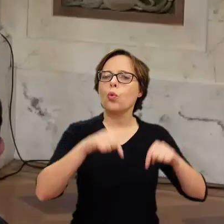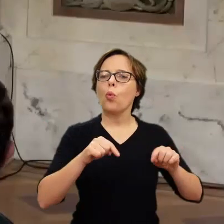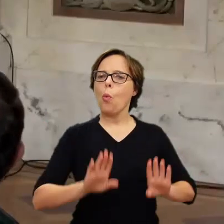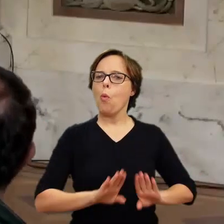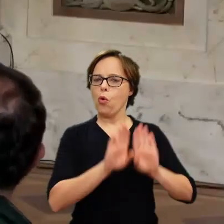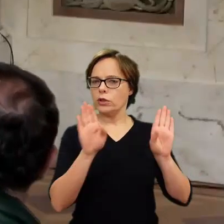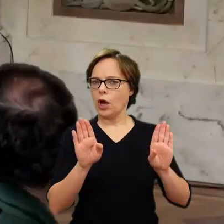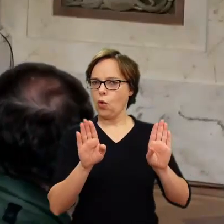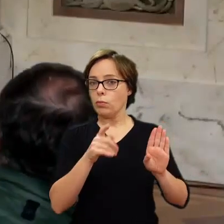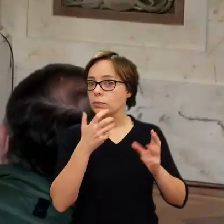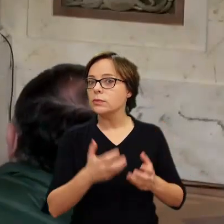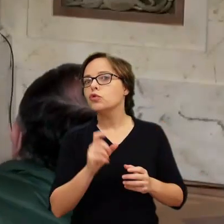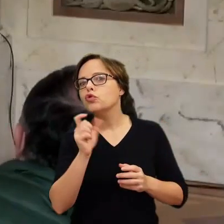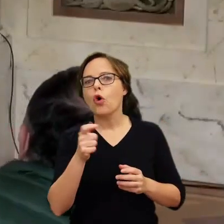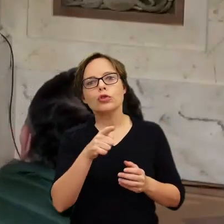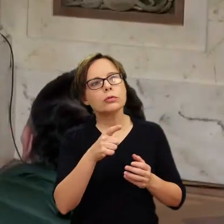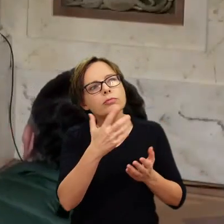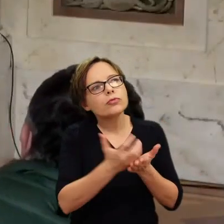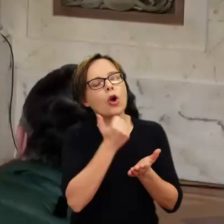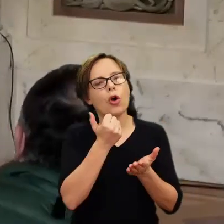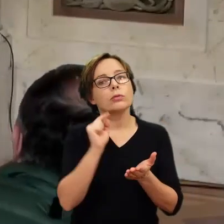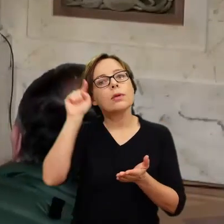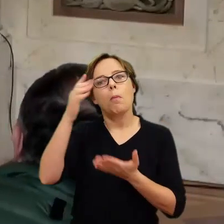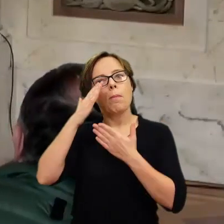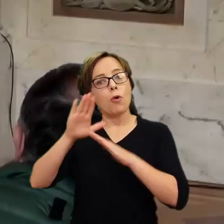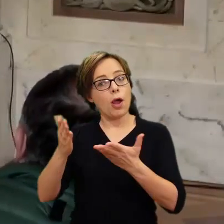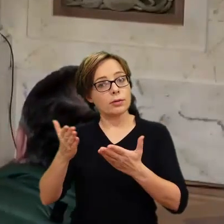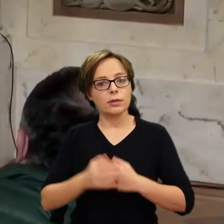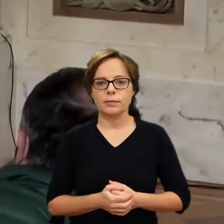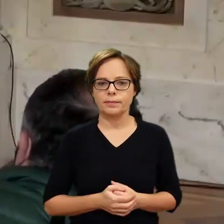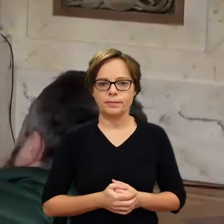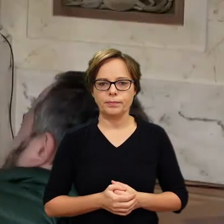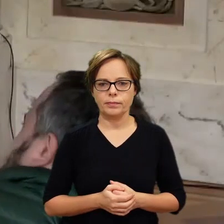to show American publiczności? that's a good question. Poland?